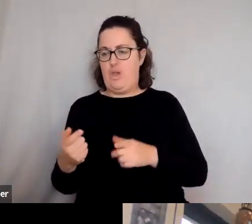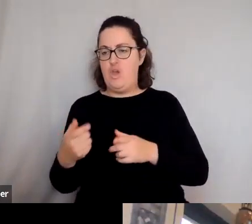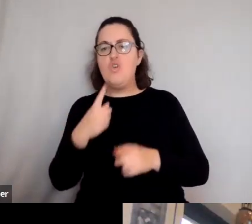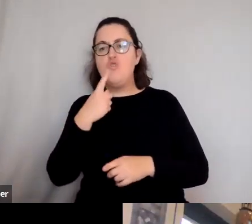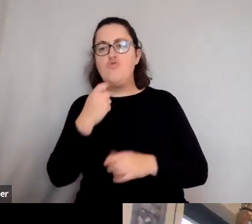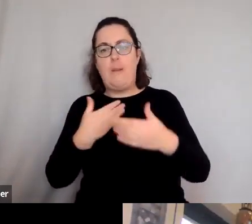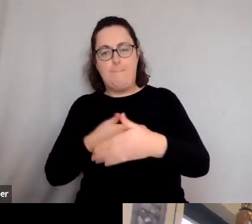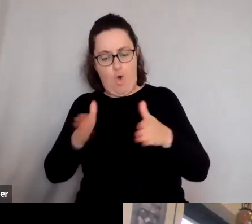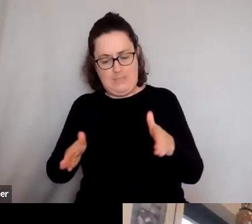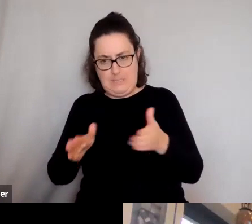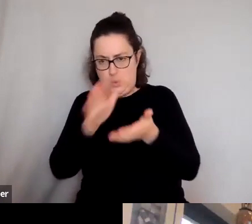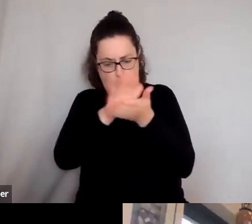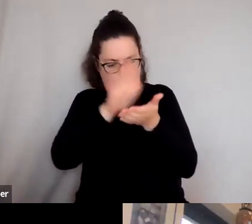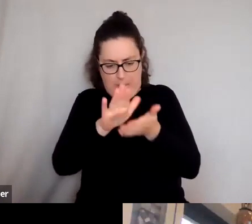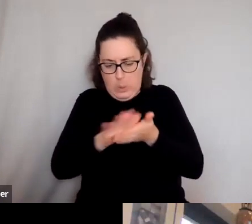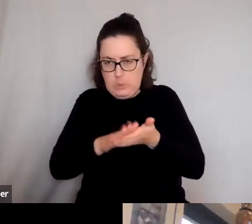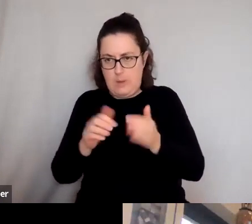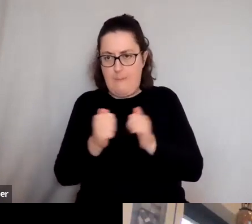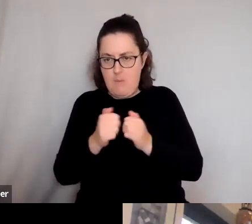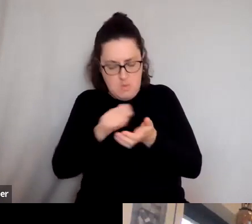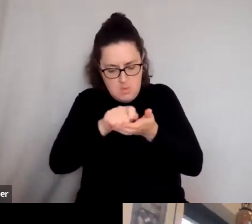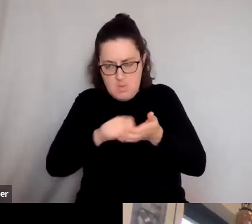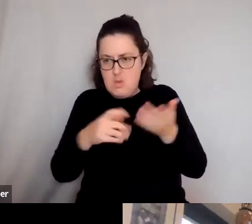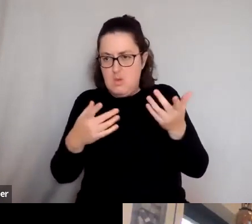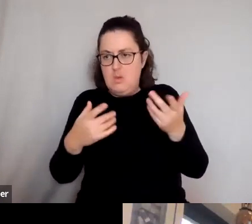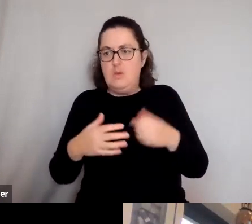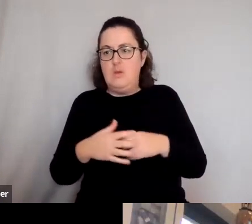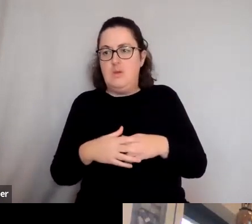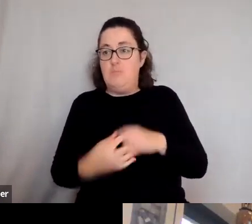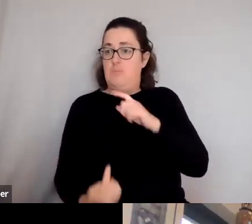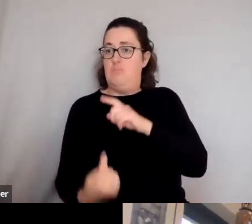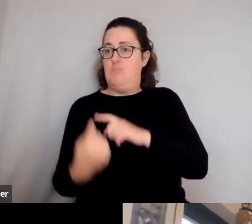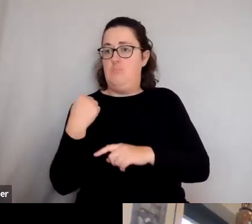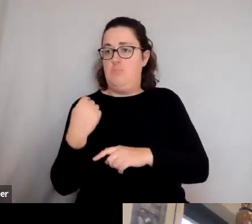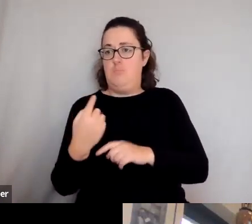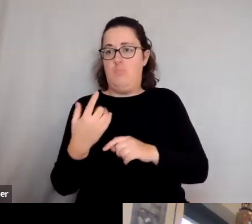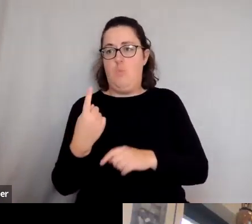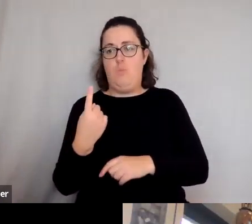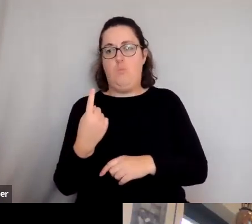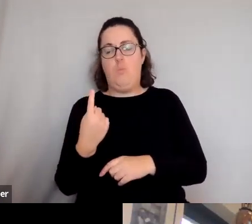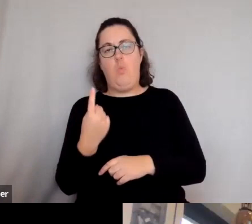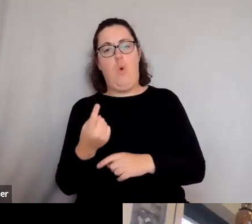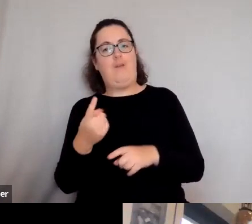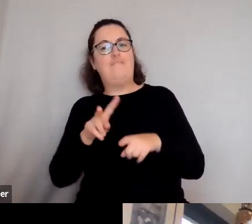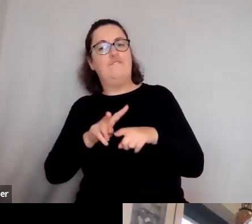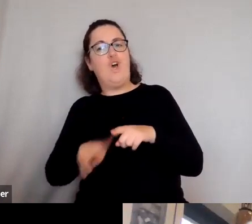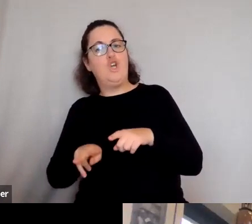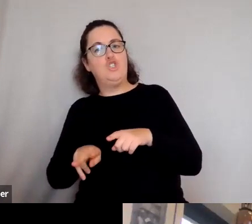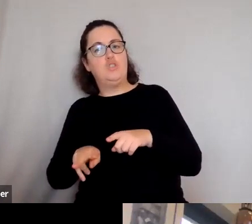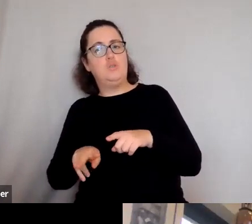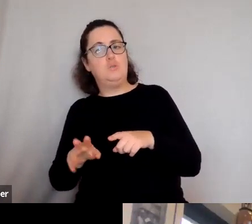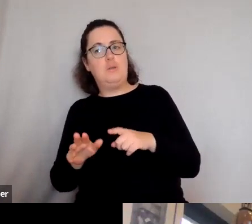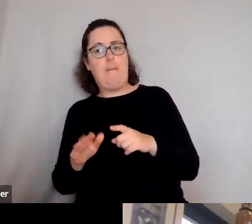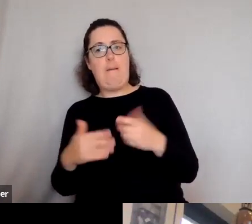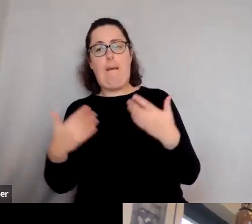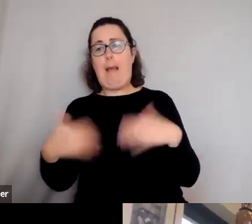boxes to deal with. And, you know, one version of the Roman Empire, of the Roman Emperor, and it's not a hugely glam one,